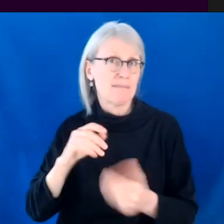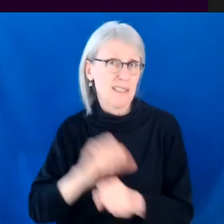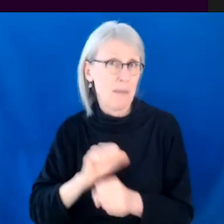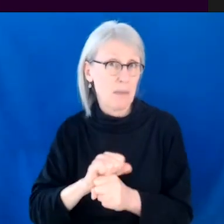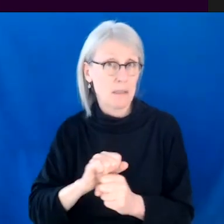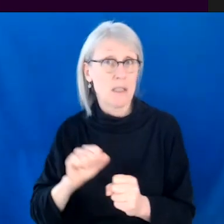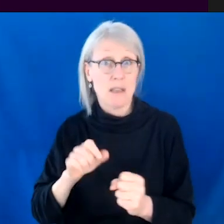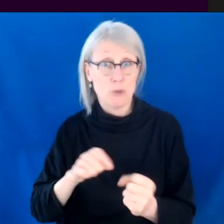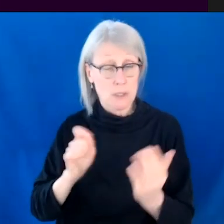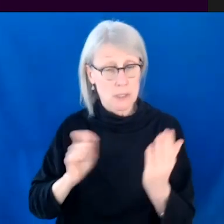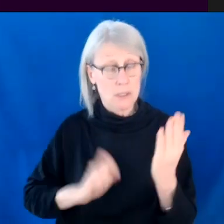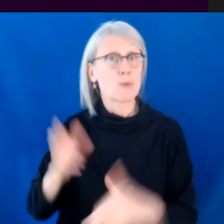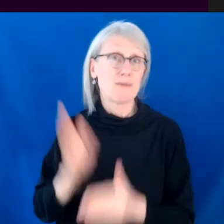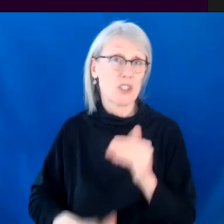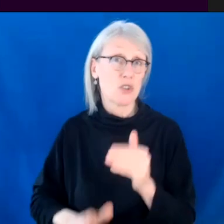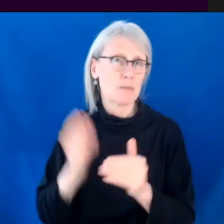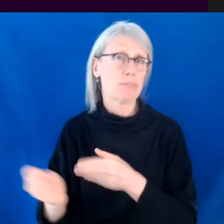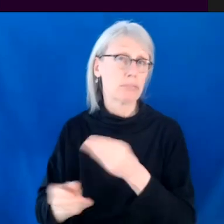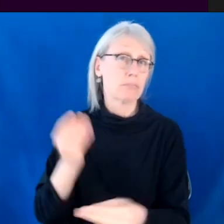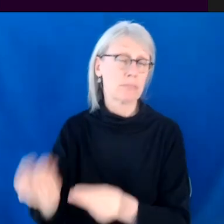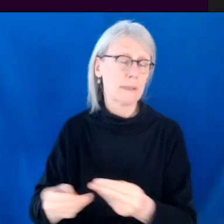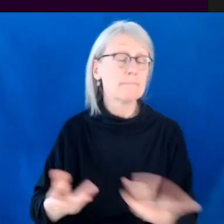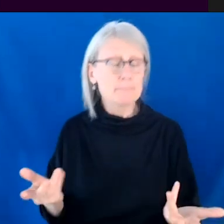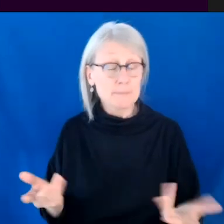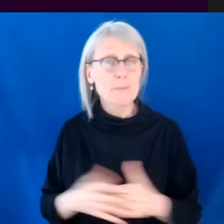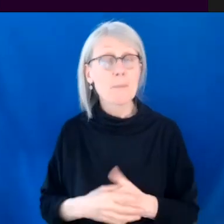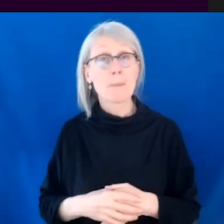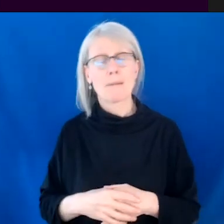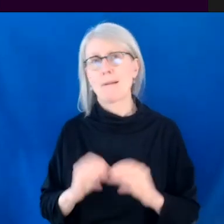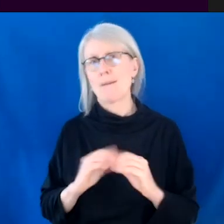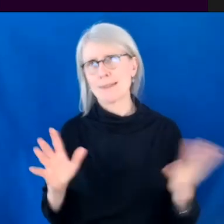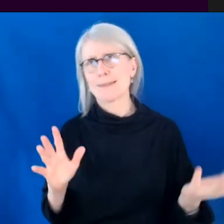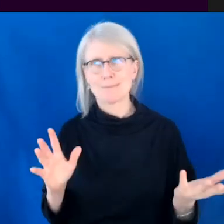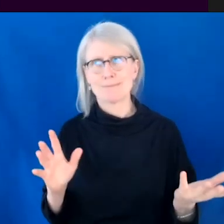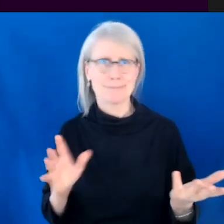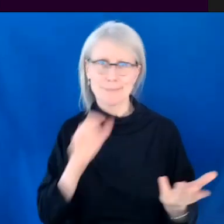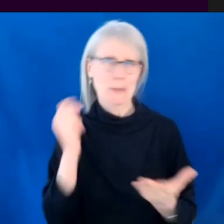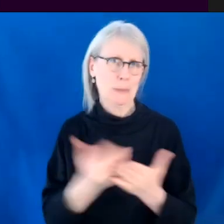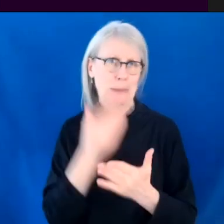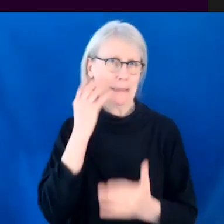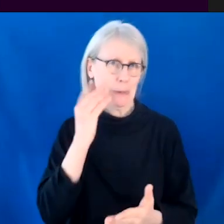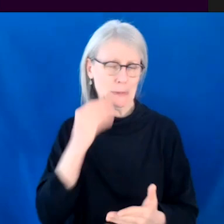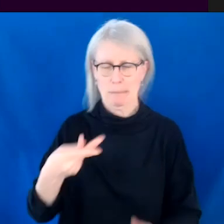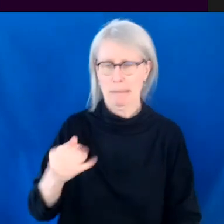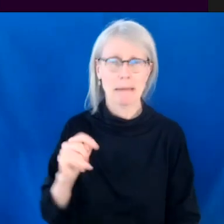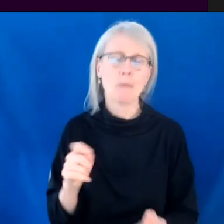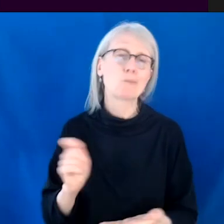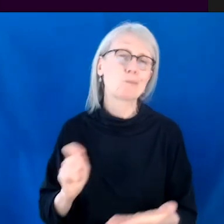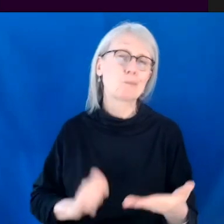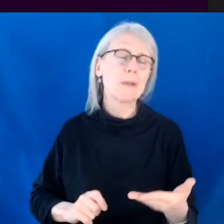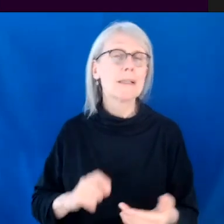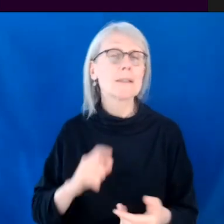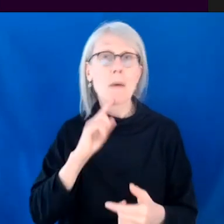finish it. And so for me, I mean, obviously I've written pilots before. Um, so it wasn't so much for the